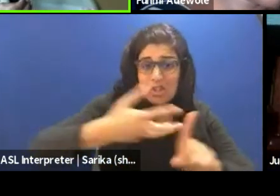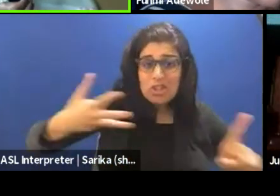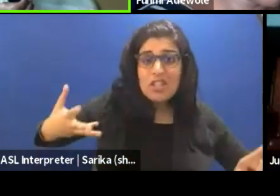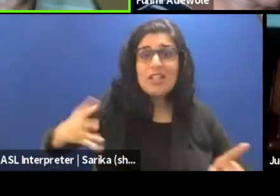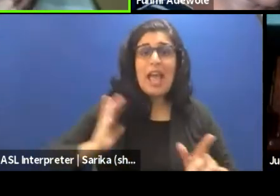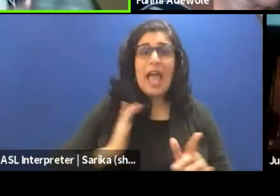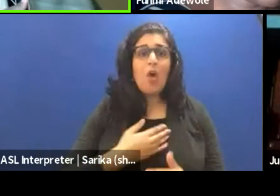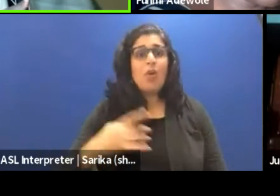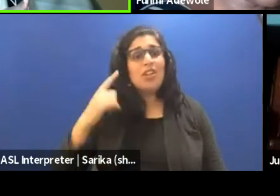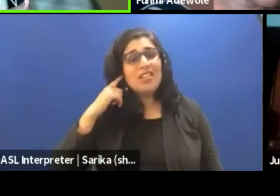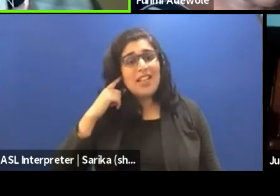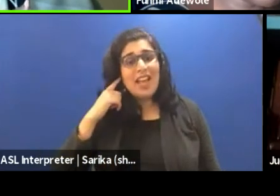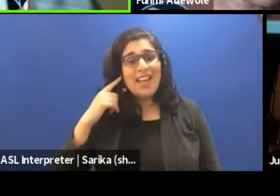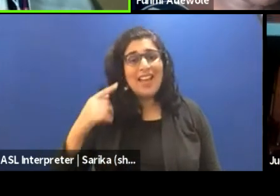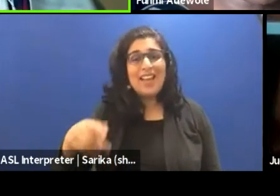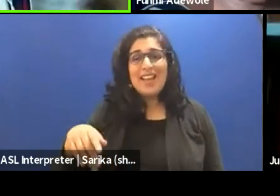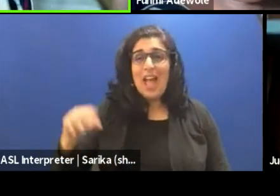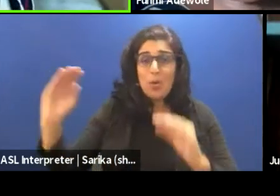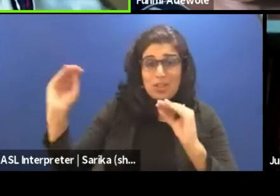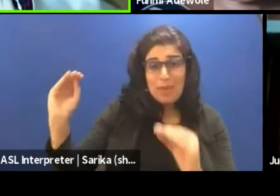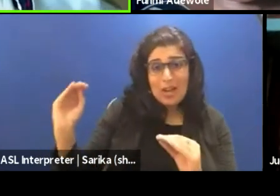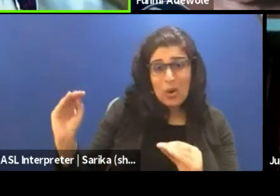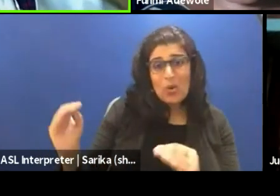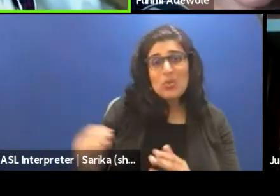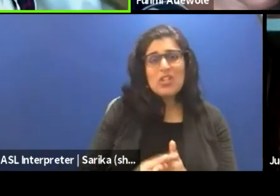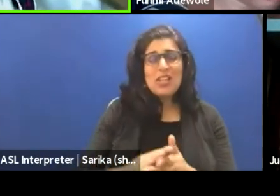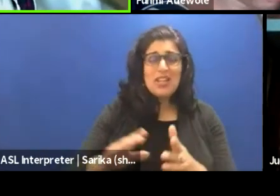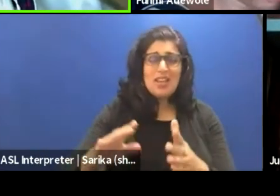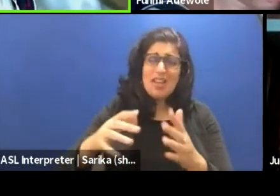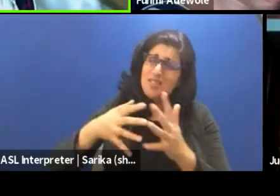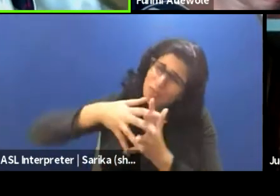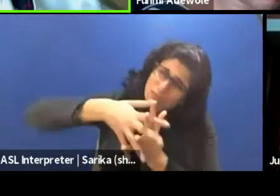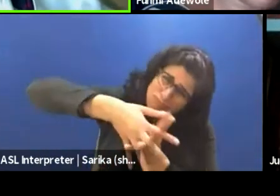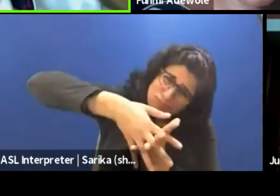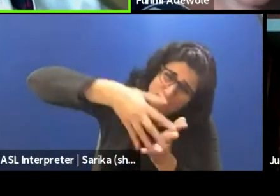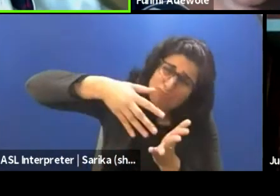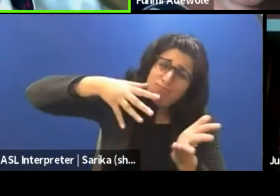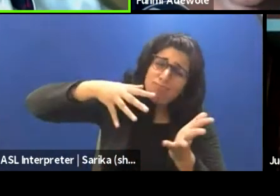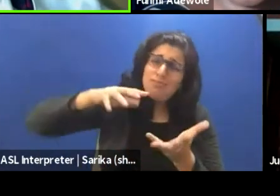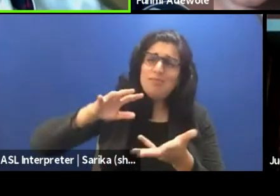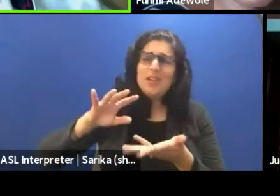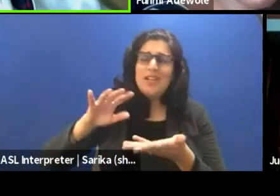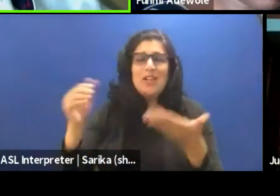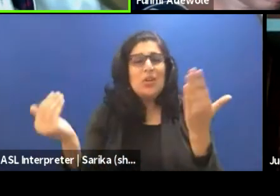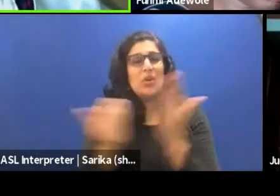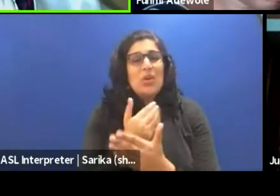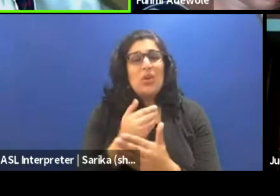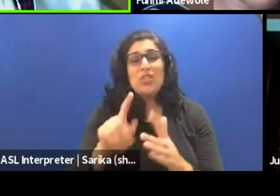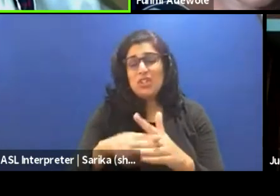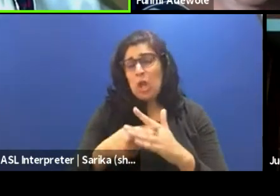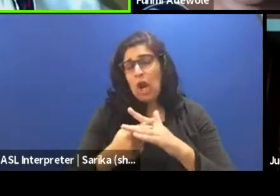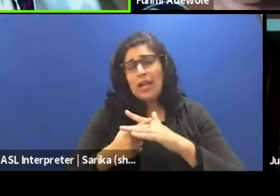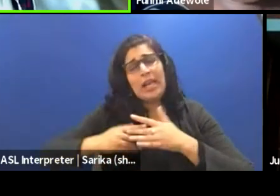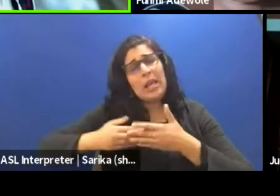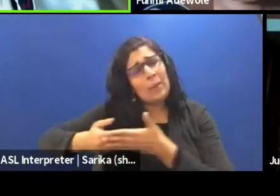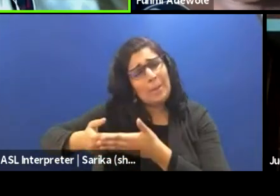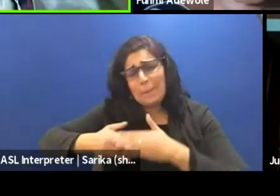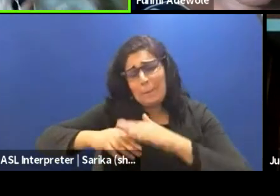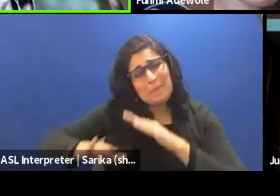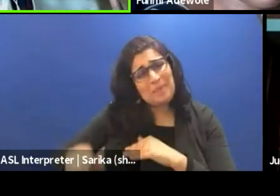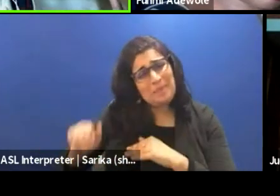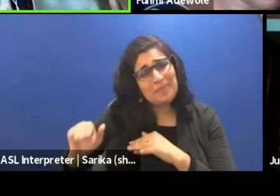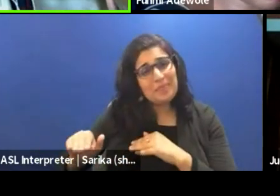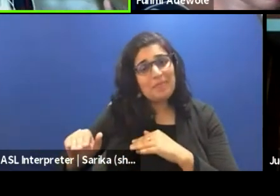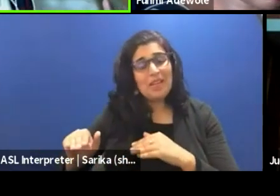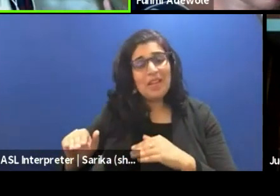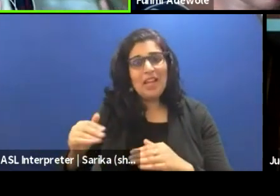our sounds, our pedagogy, right from the roots, talking nursery and kindergarten and showing that we